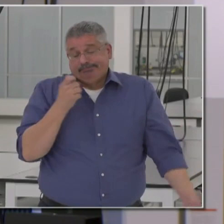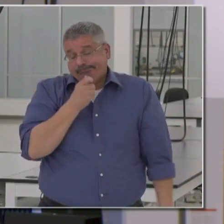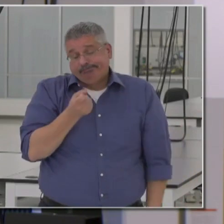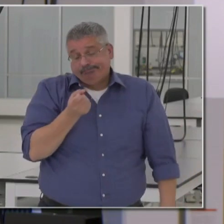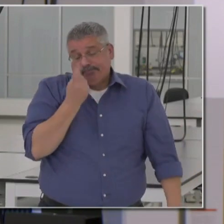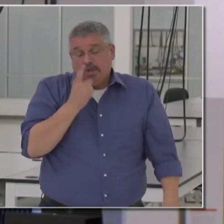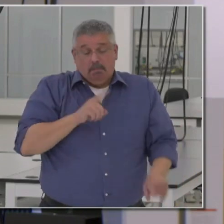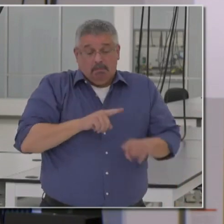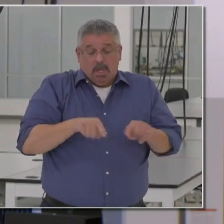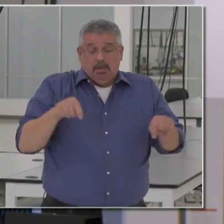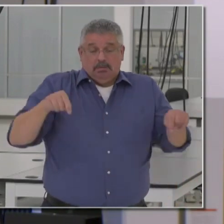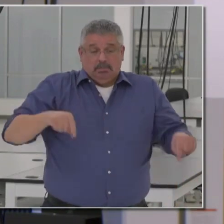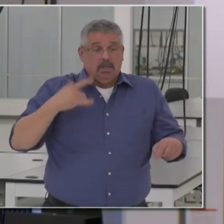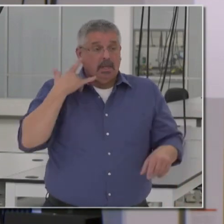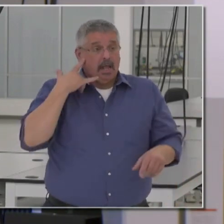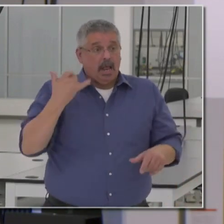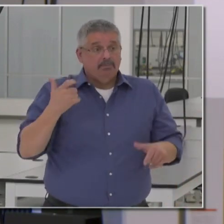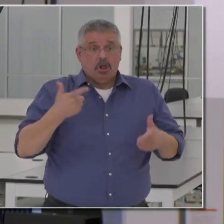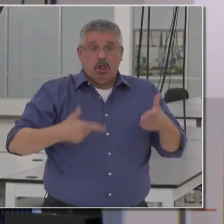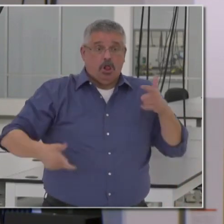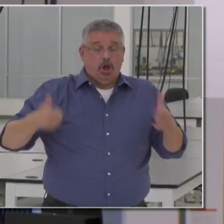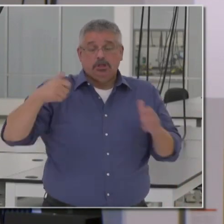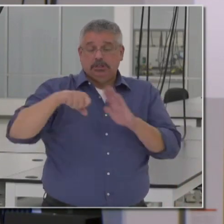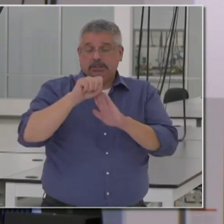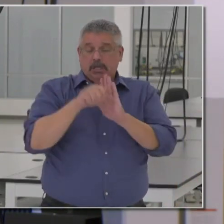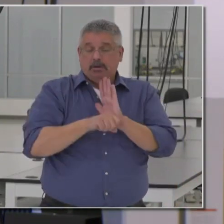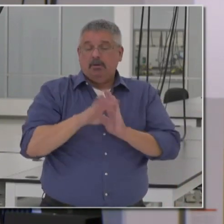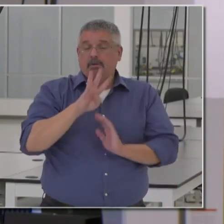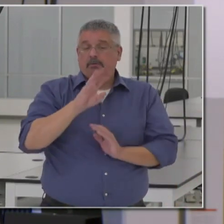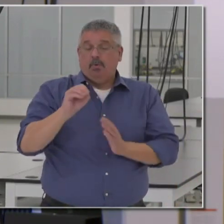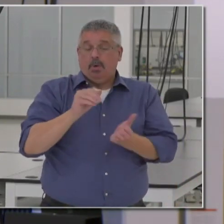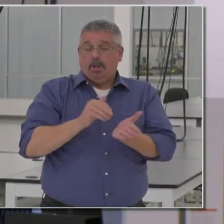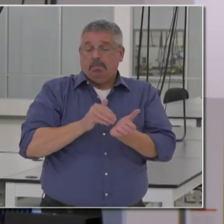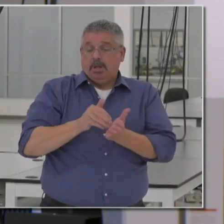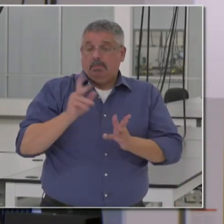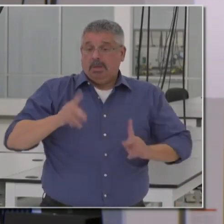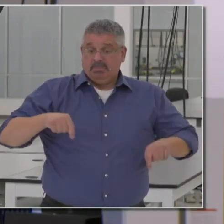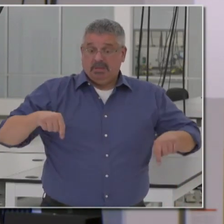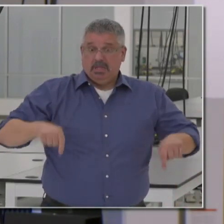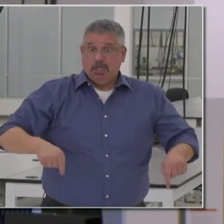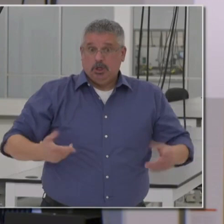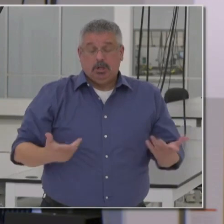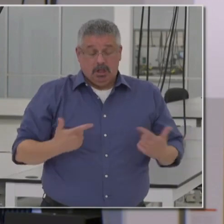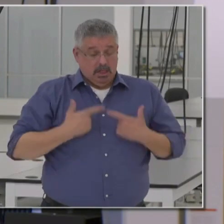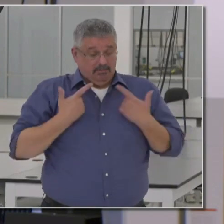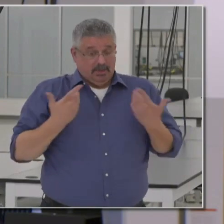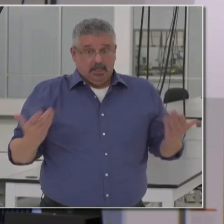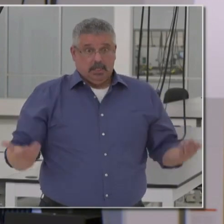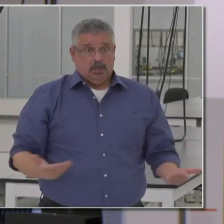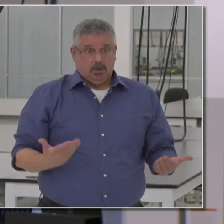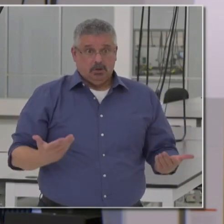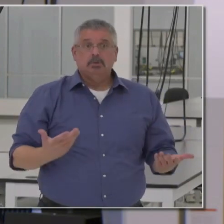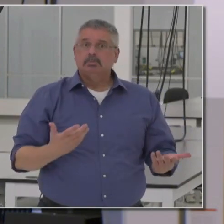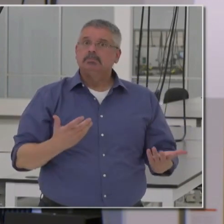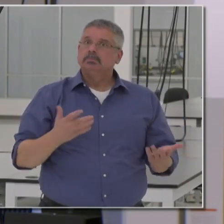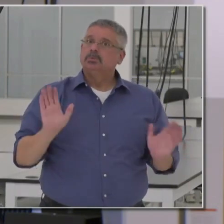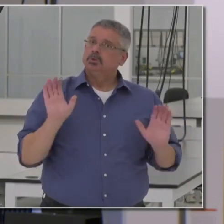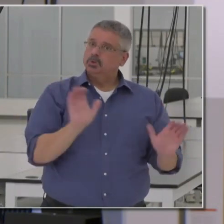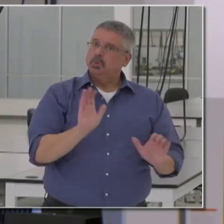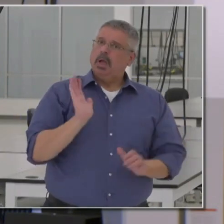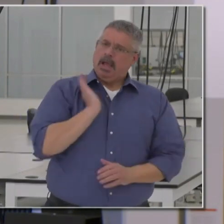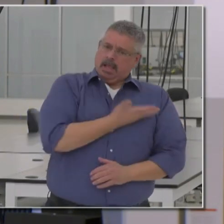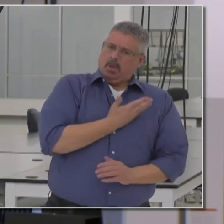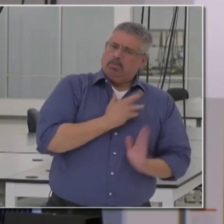But the state of California, the nation's largest state, 40 million people living in this state, is doing our